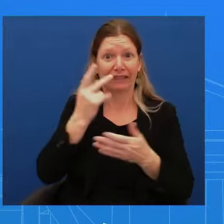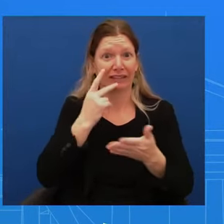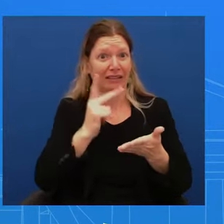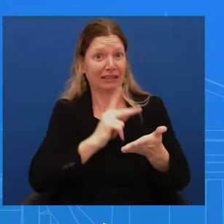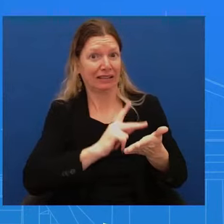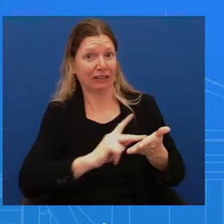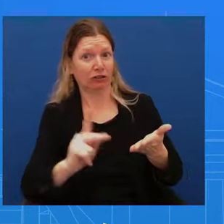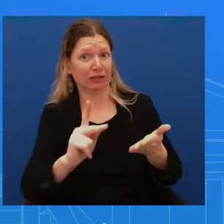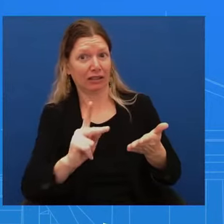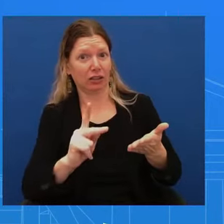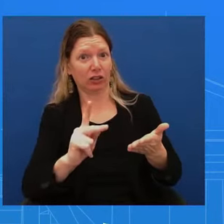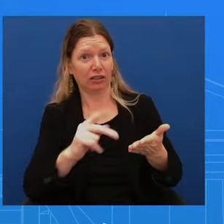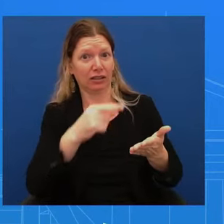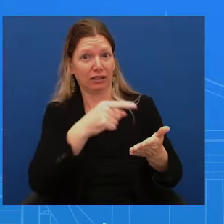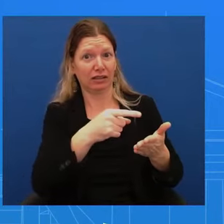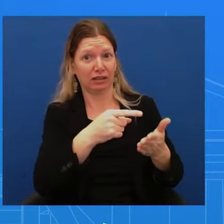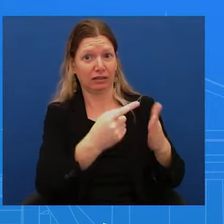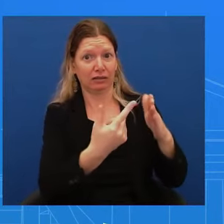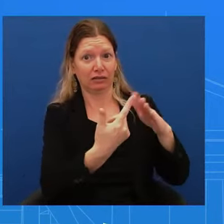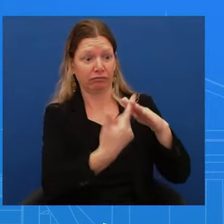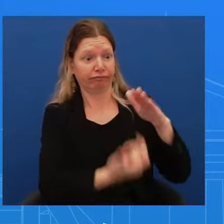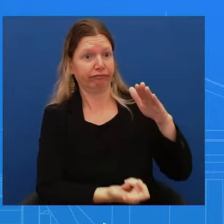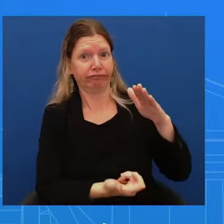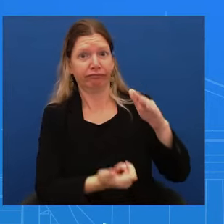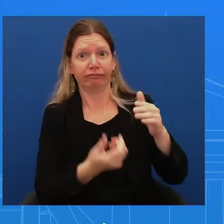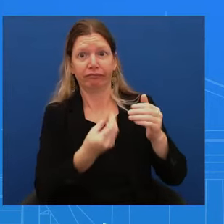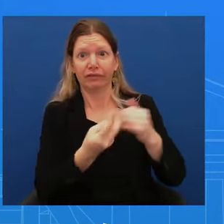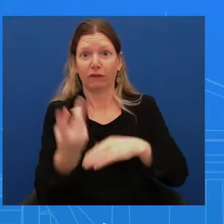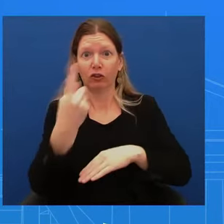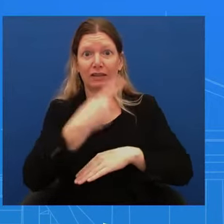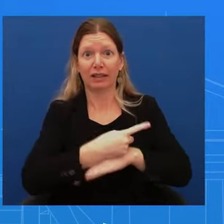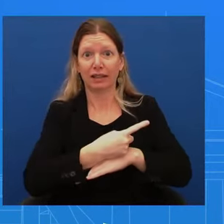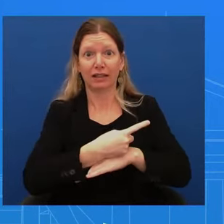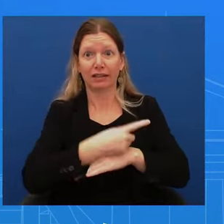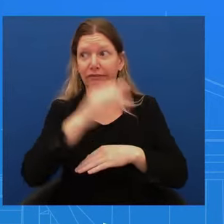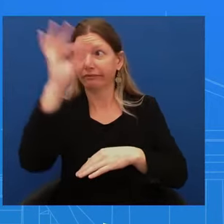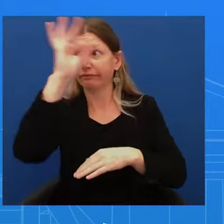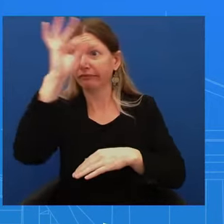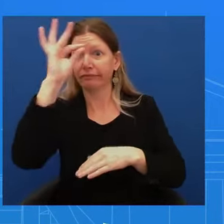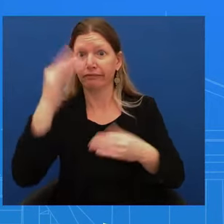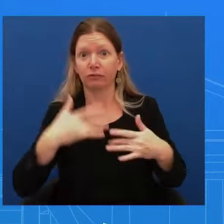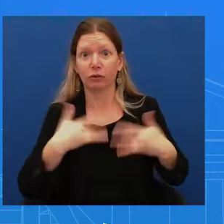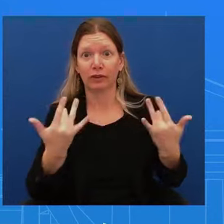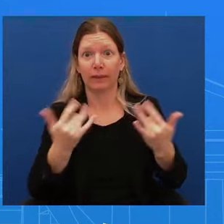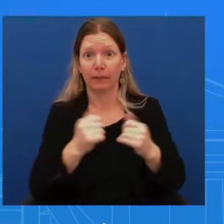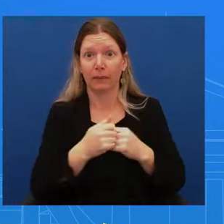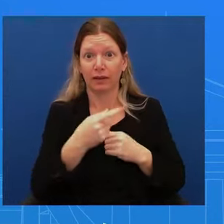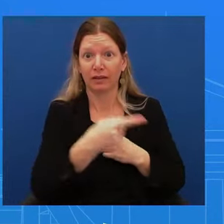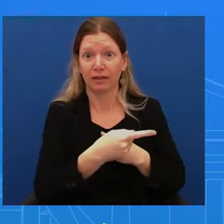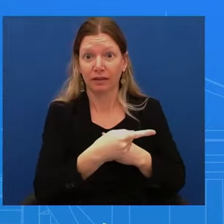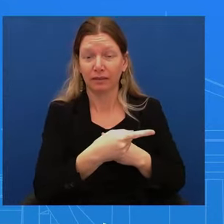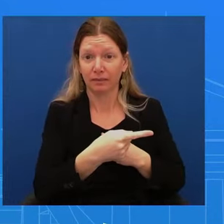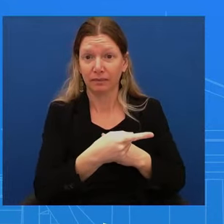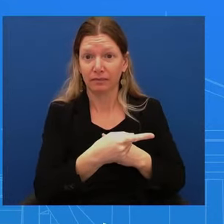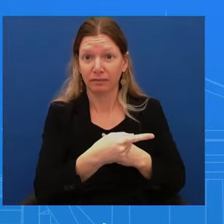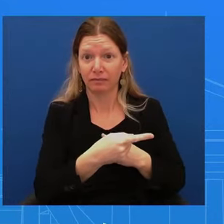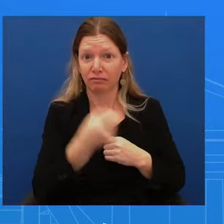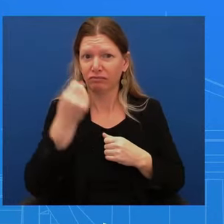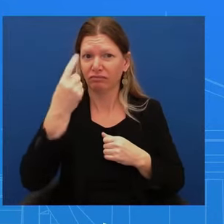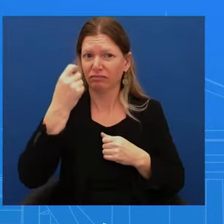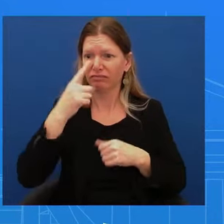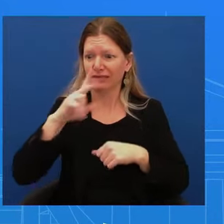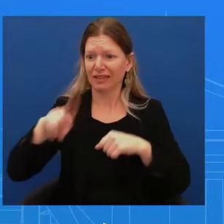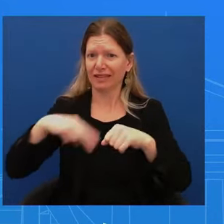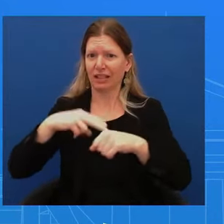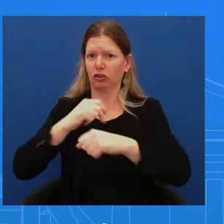understand and what I hope people will understand is that the national security decision making process does not require, in fact, should not require